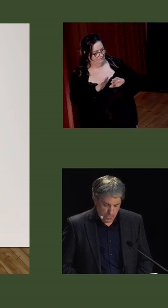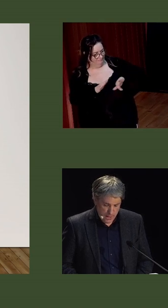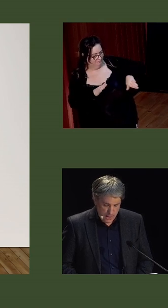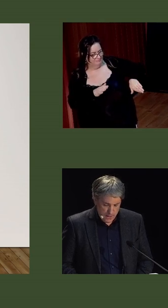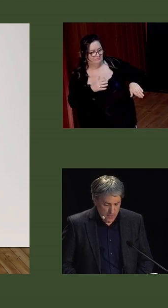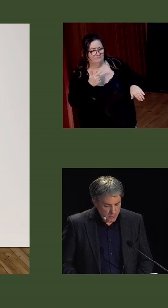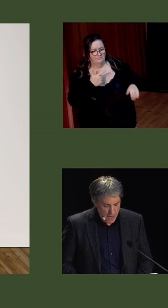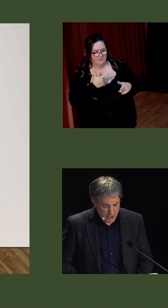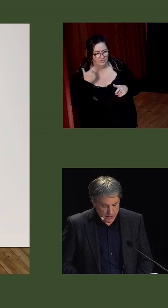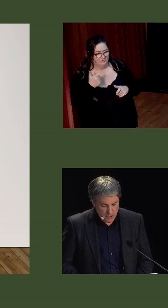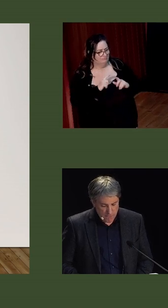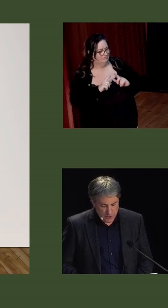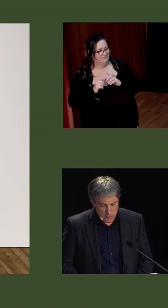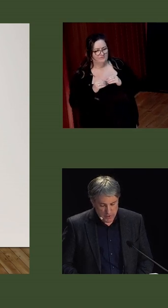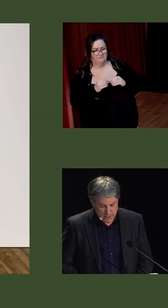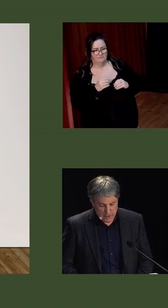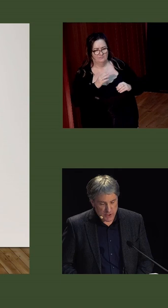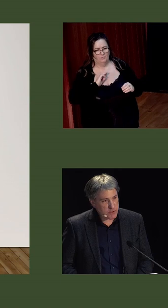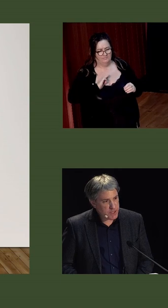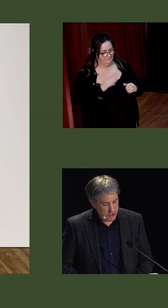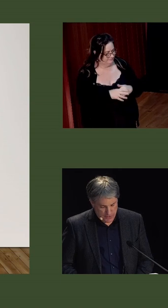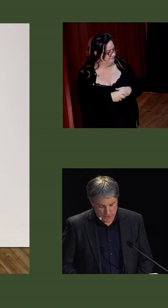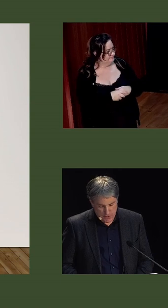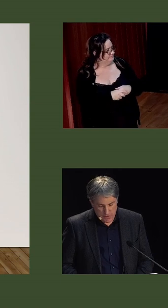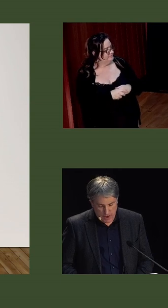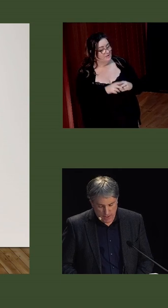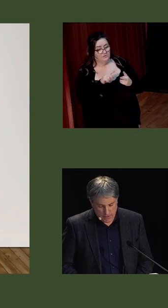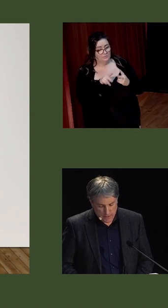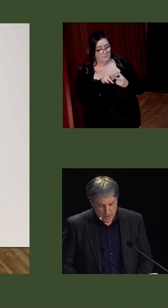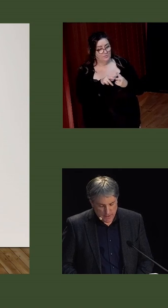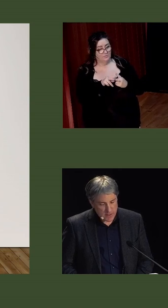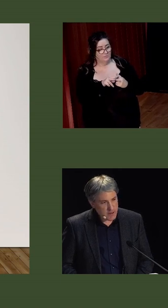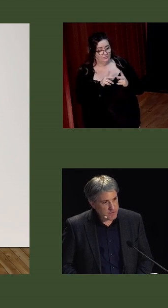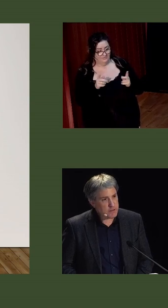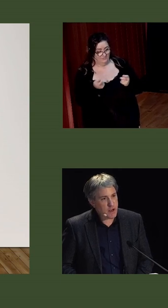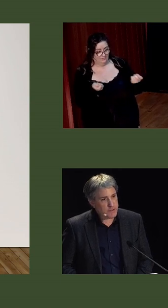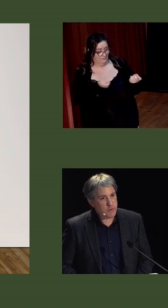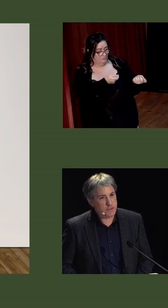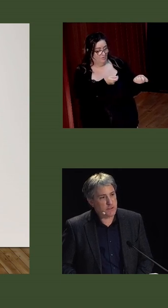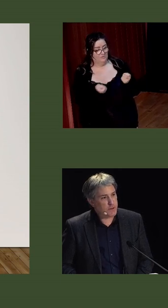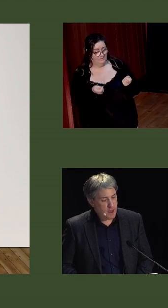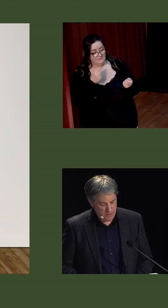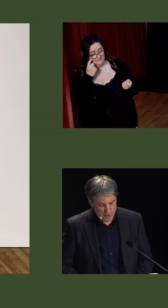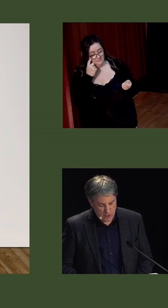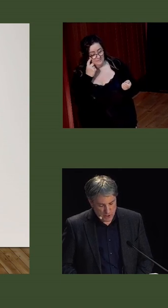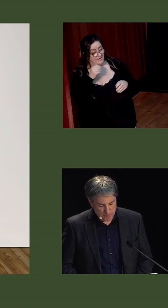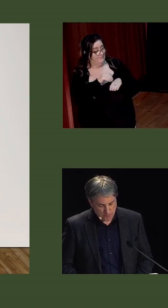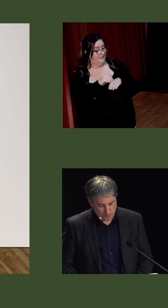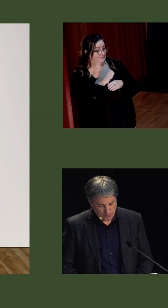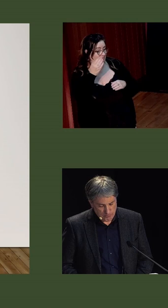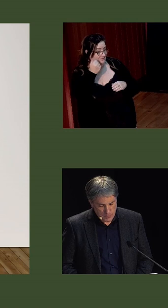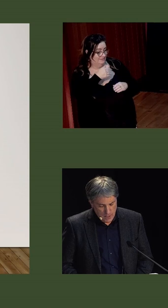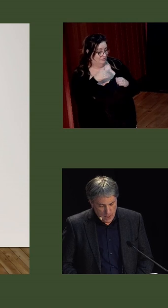Now, the creation of two political jurisdictions on the island had significant consequences for the Catholic